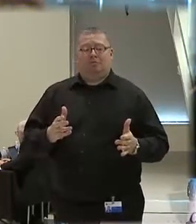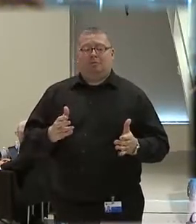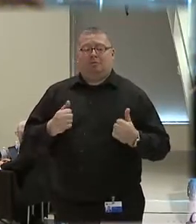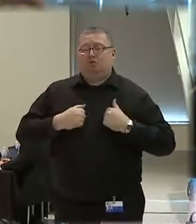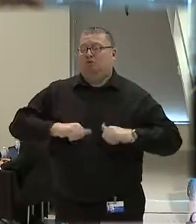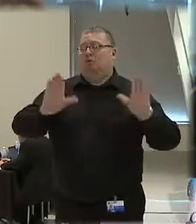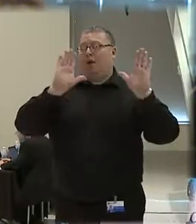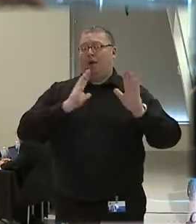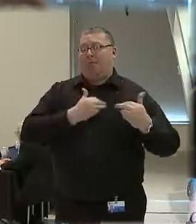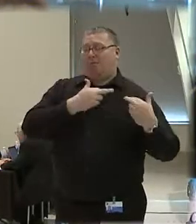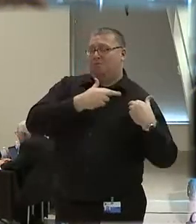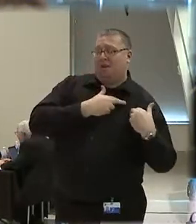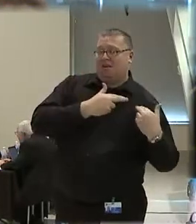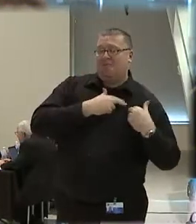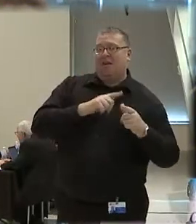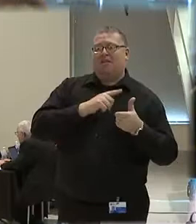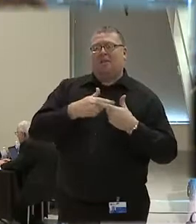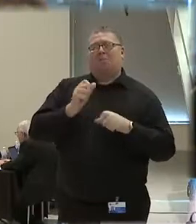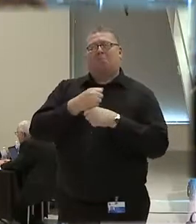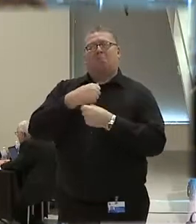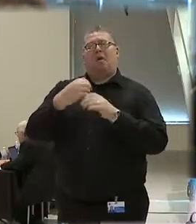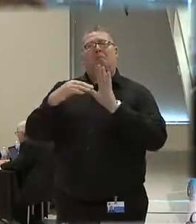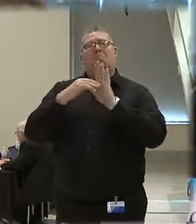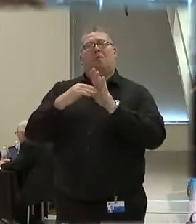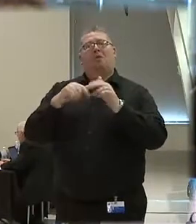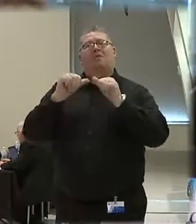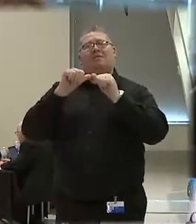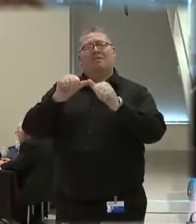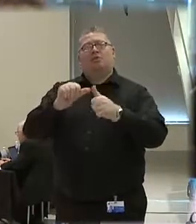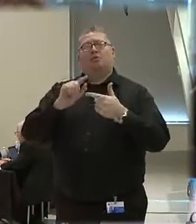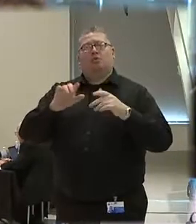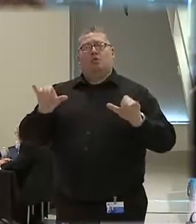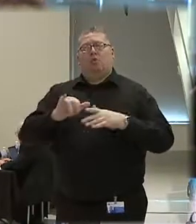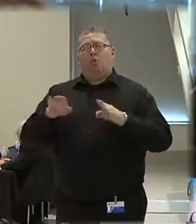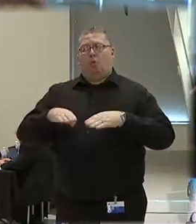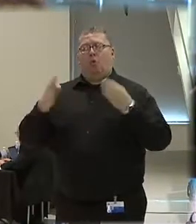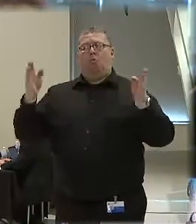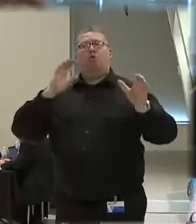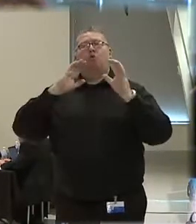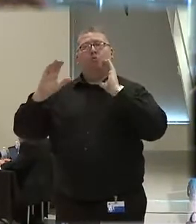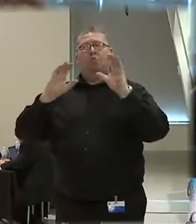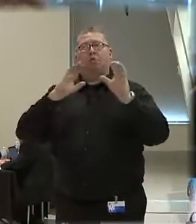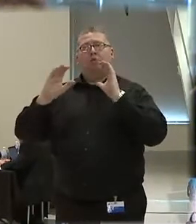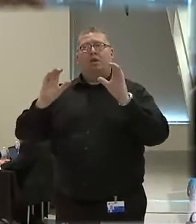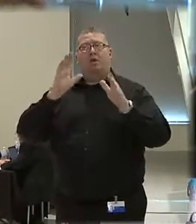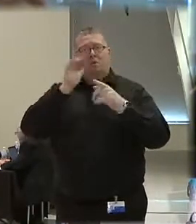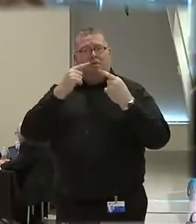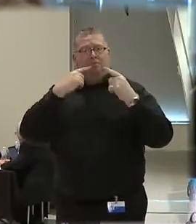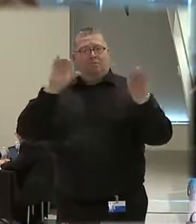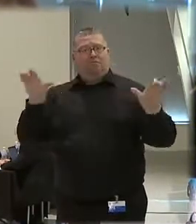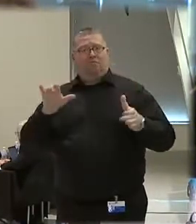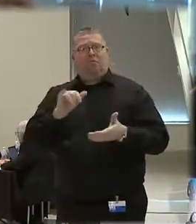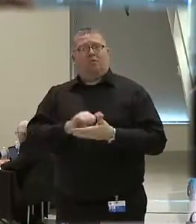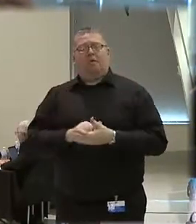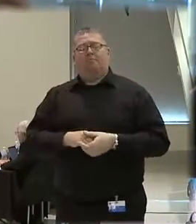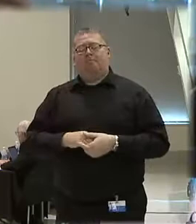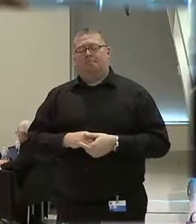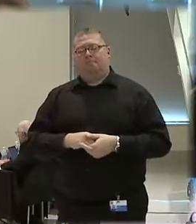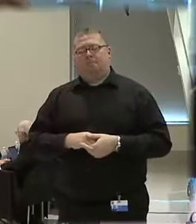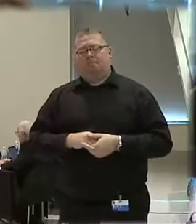create those models that will continue to foster that open communications? Why wouldn't we want to do that? Now,